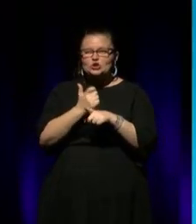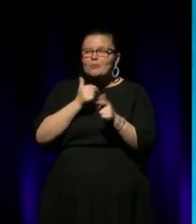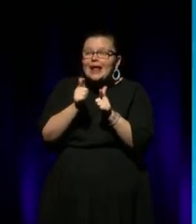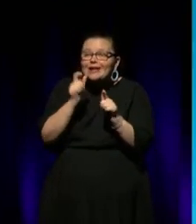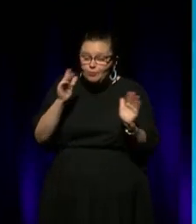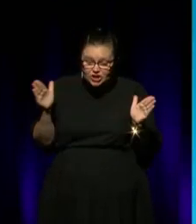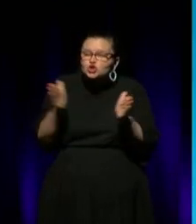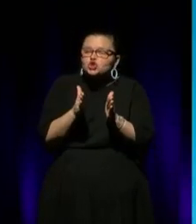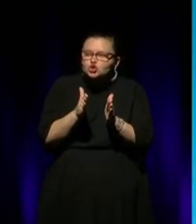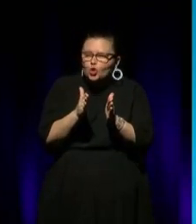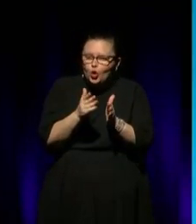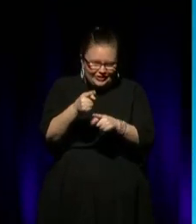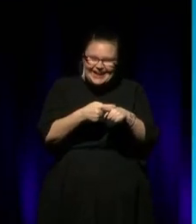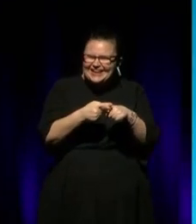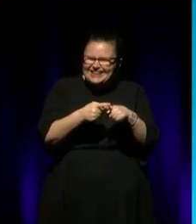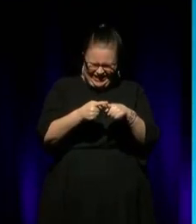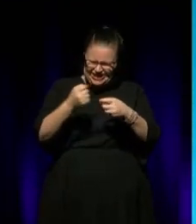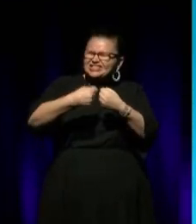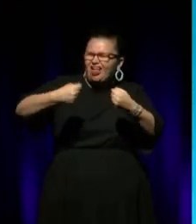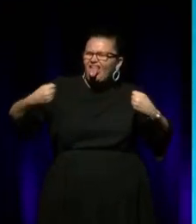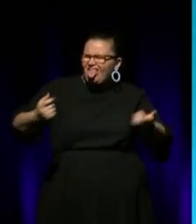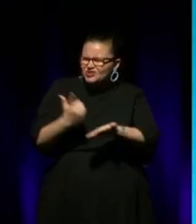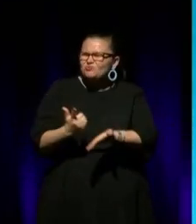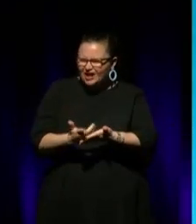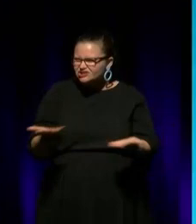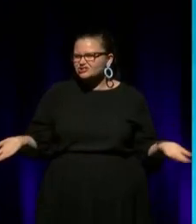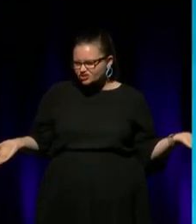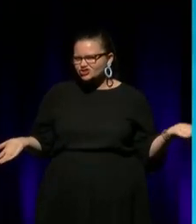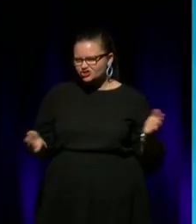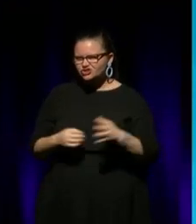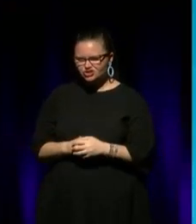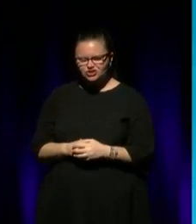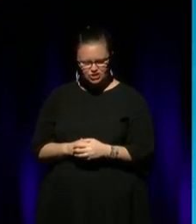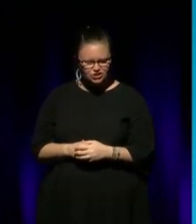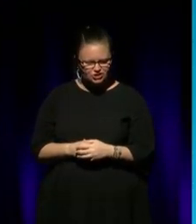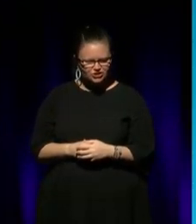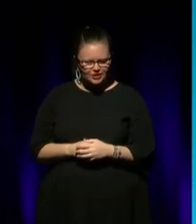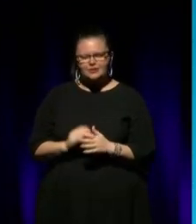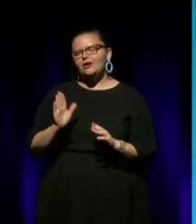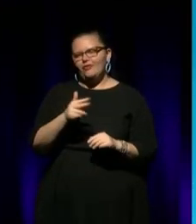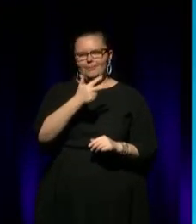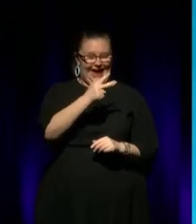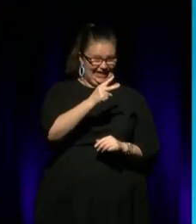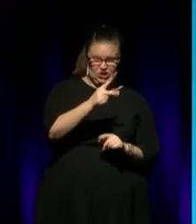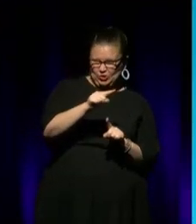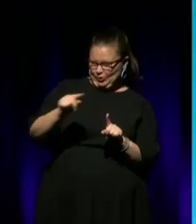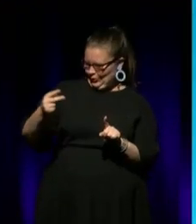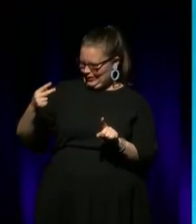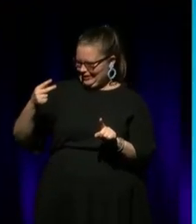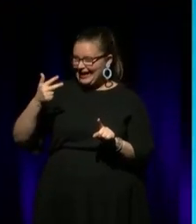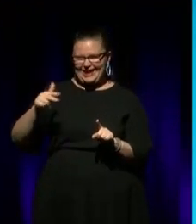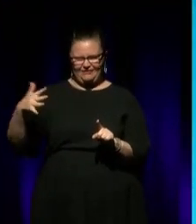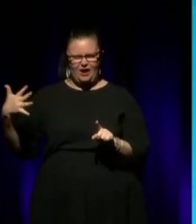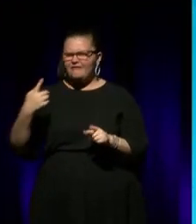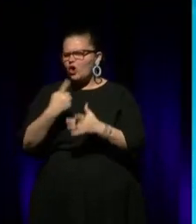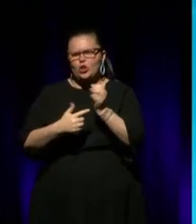than the English language and it wouldn't take that long for... No. Look, from 82 to 85, I only did three years at